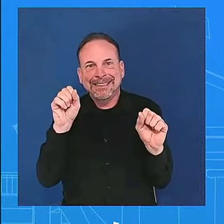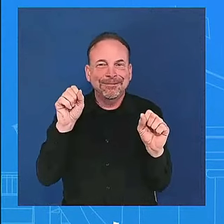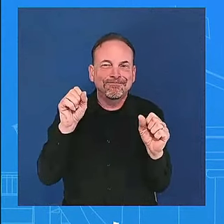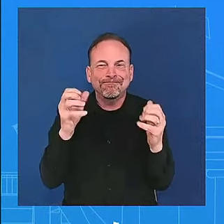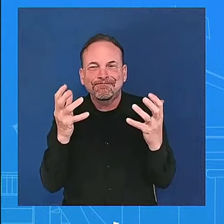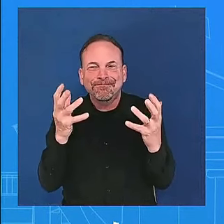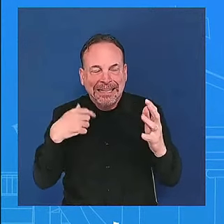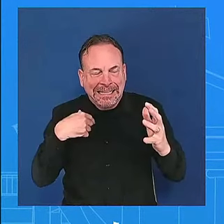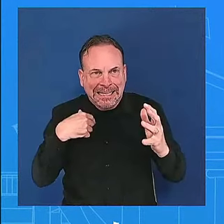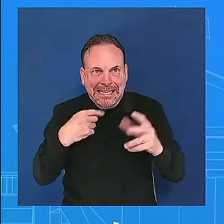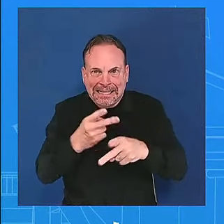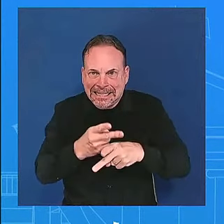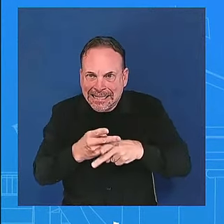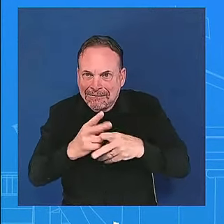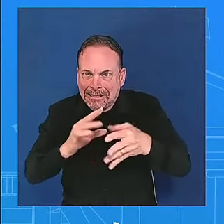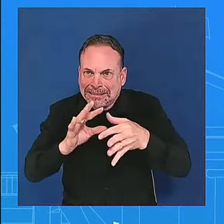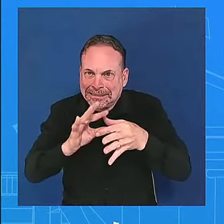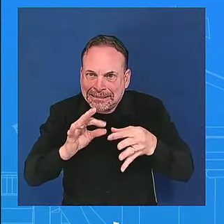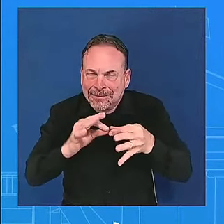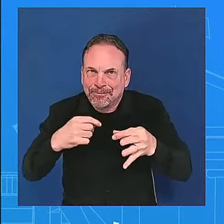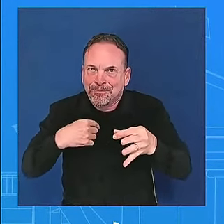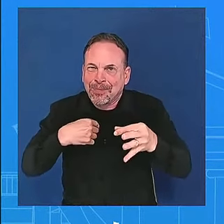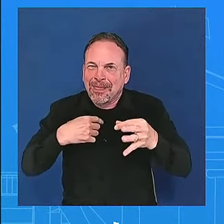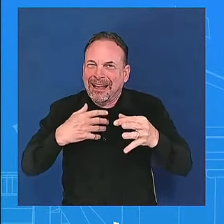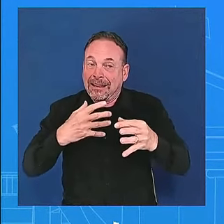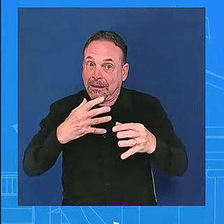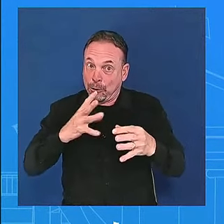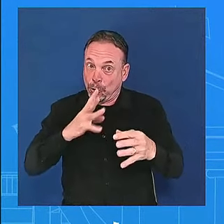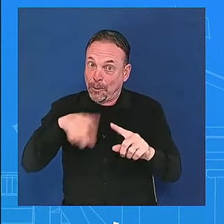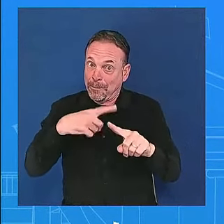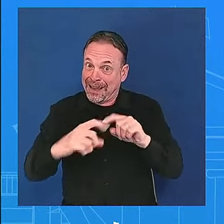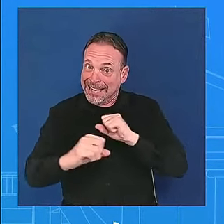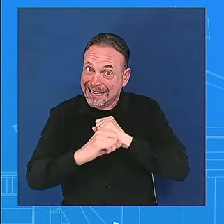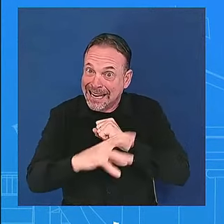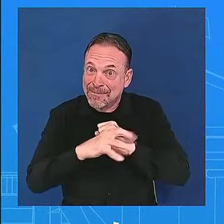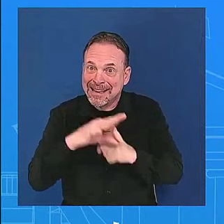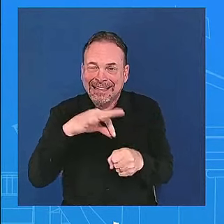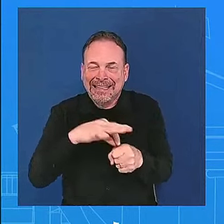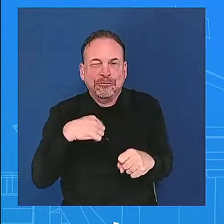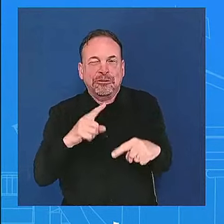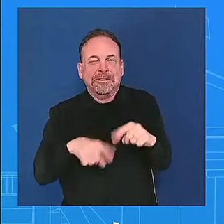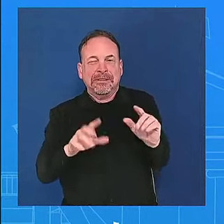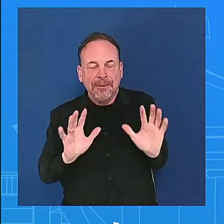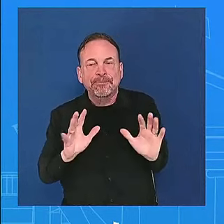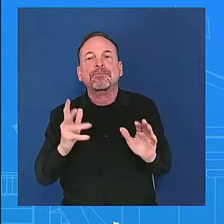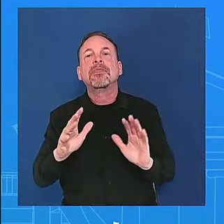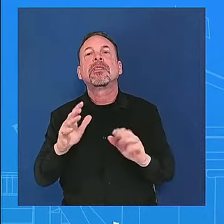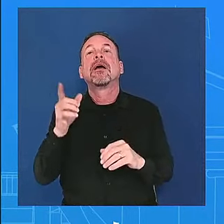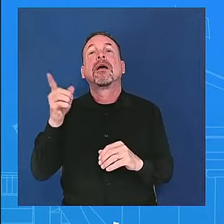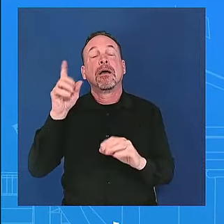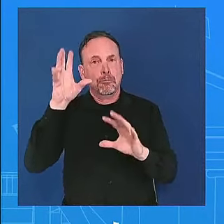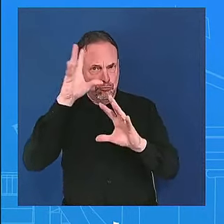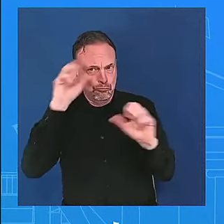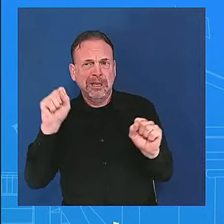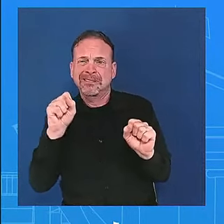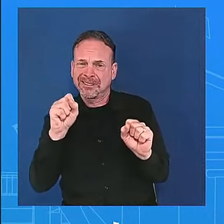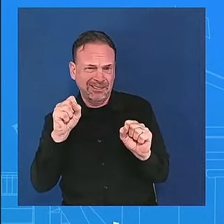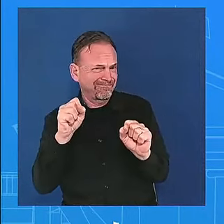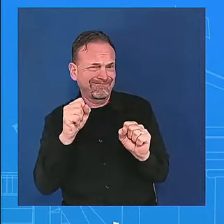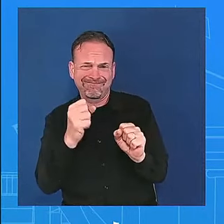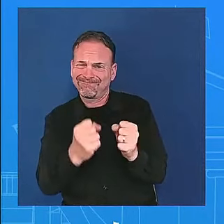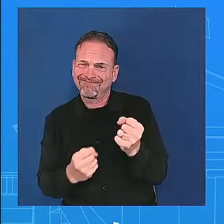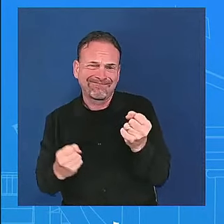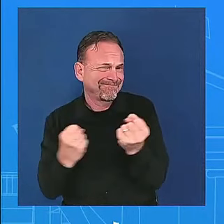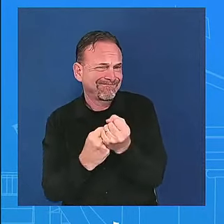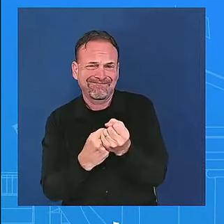uh kamala harris the vice president for a reason he thought she would be ready on day one uh this